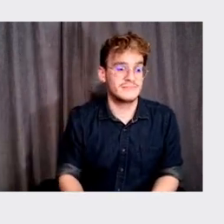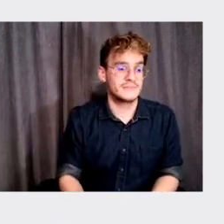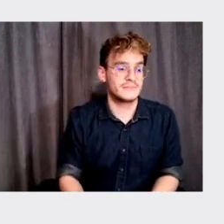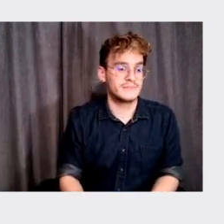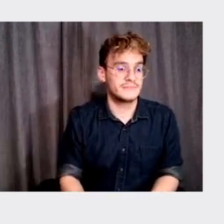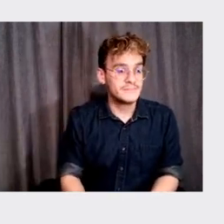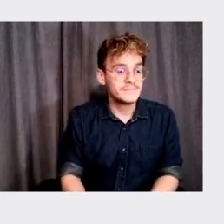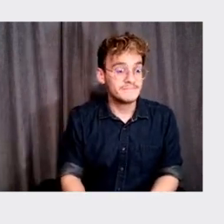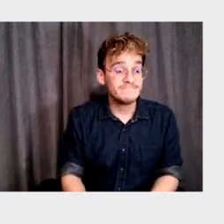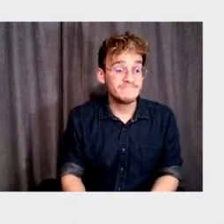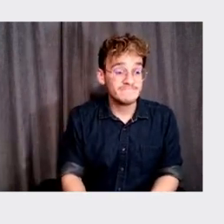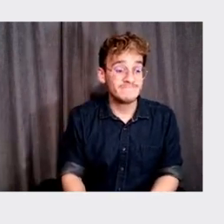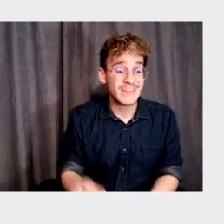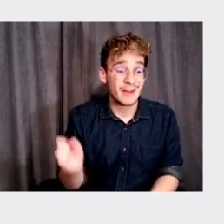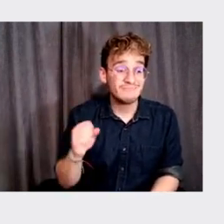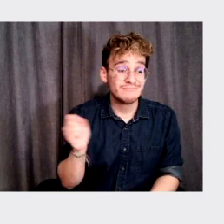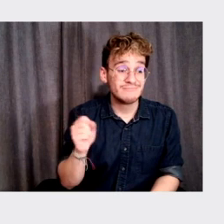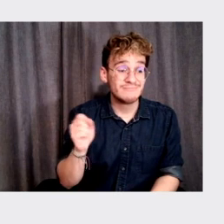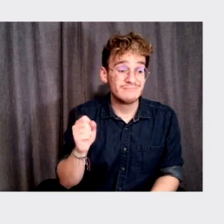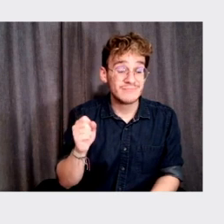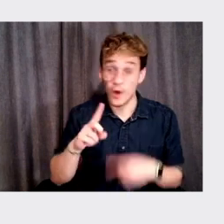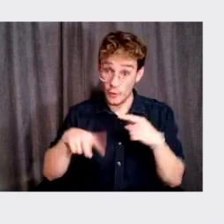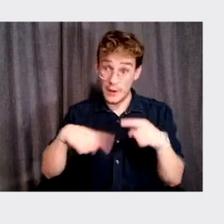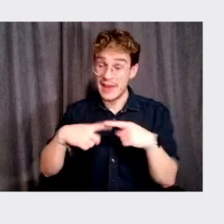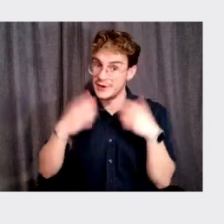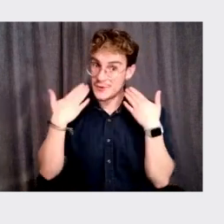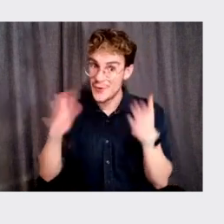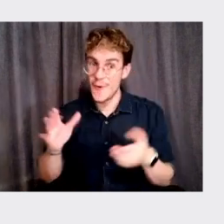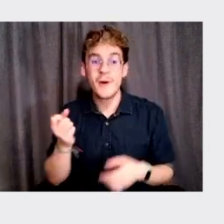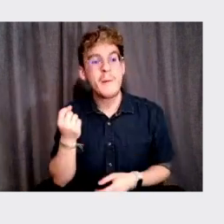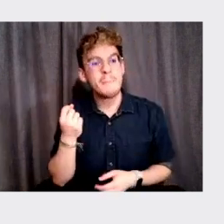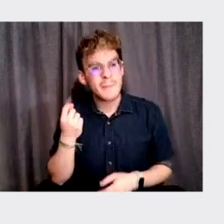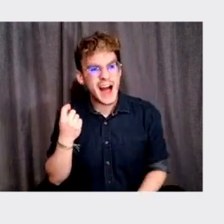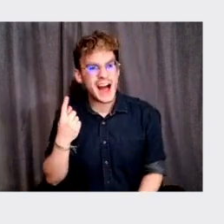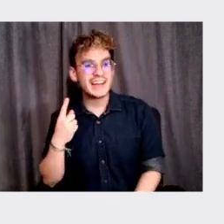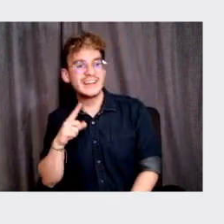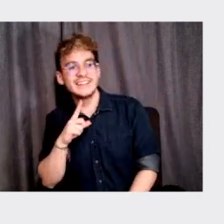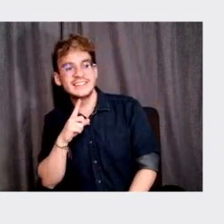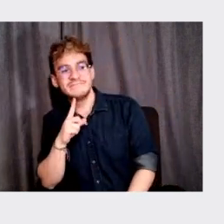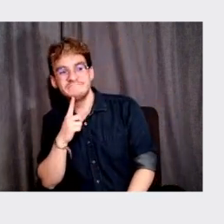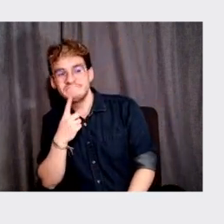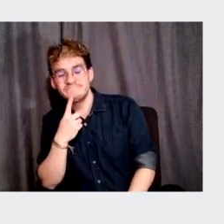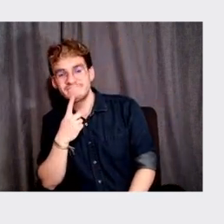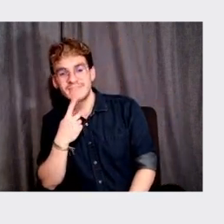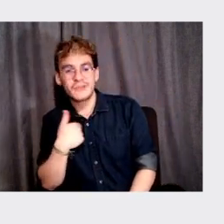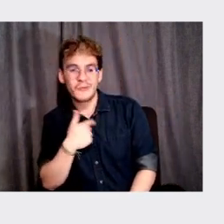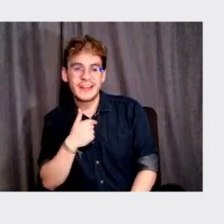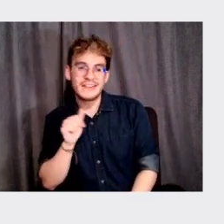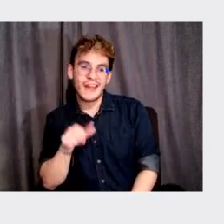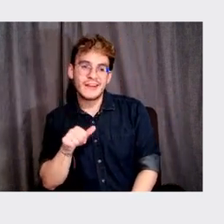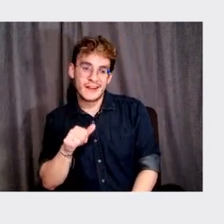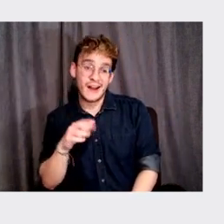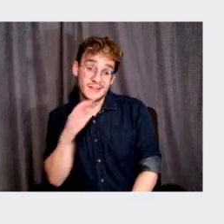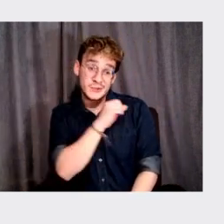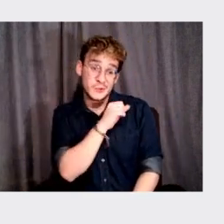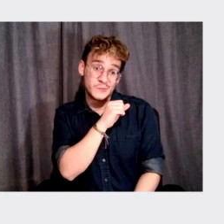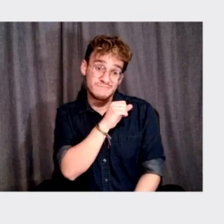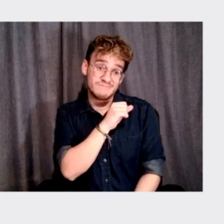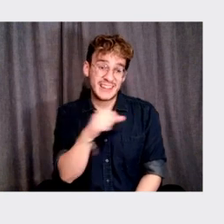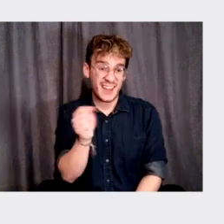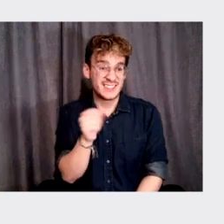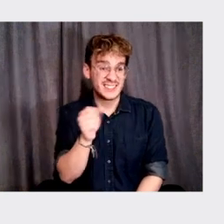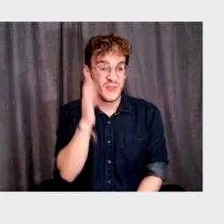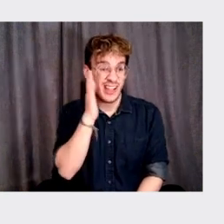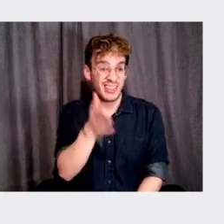I think so. Right. Um, I don't know when, but I think we can, um, make a safe bet that they will.